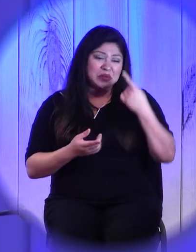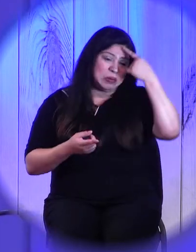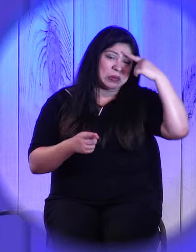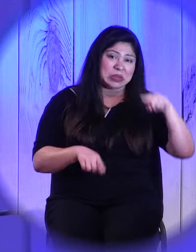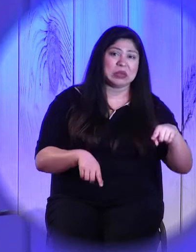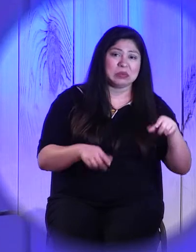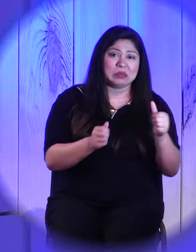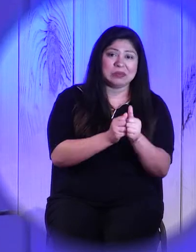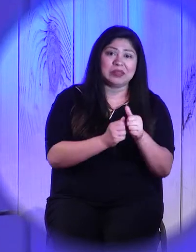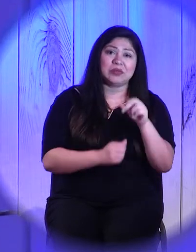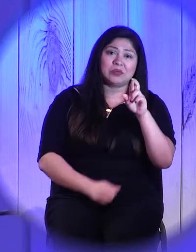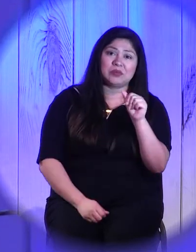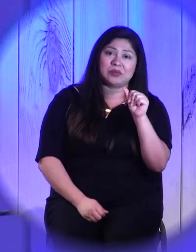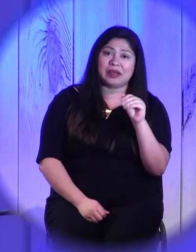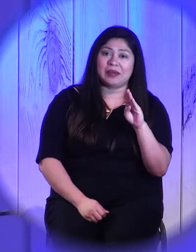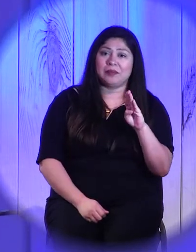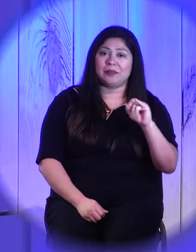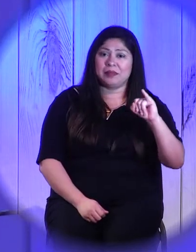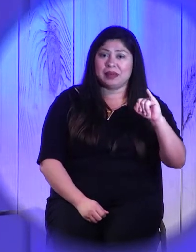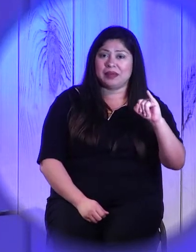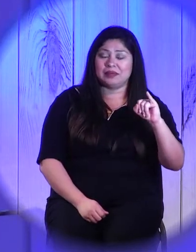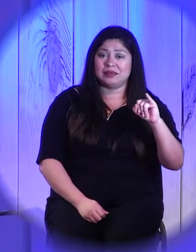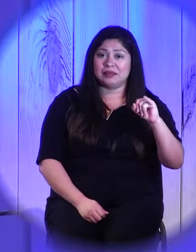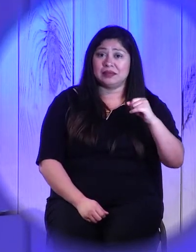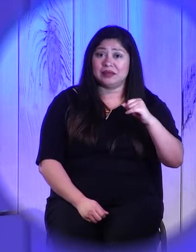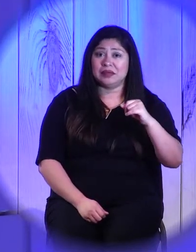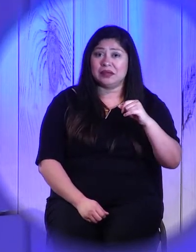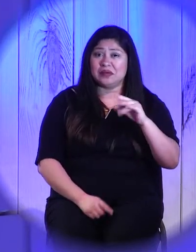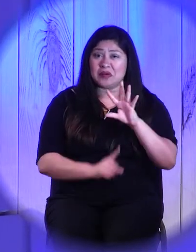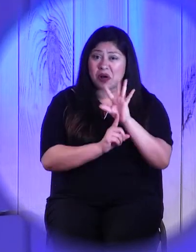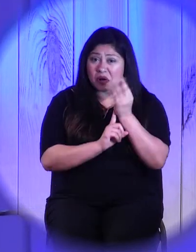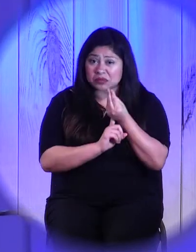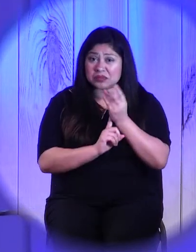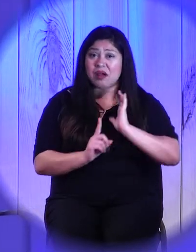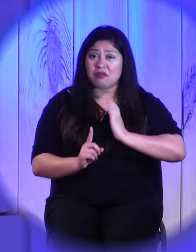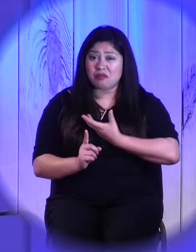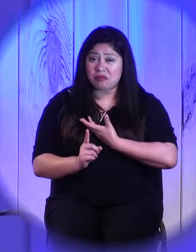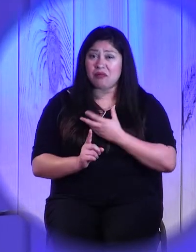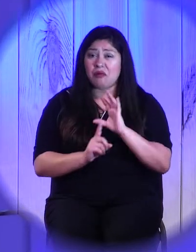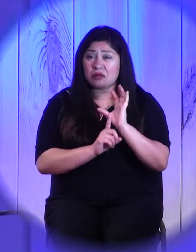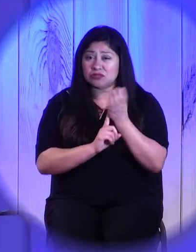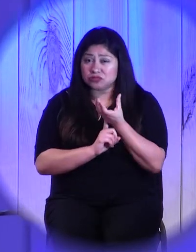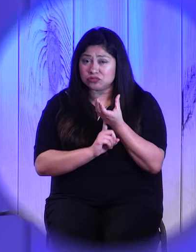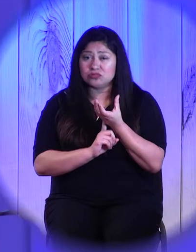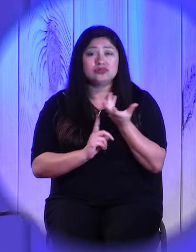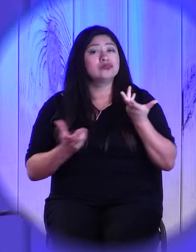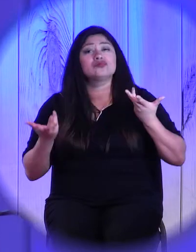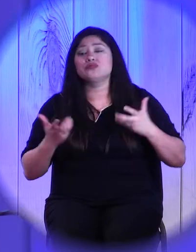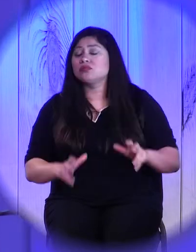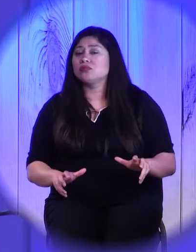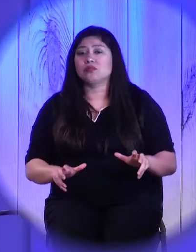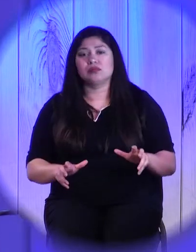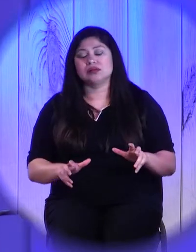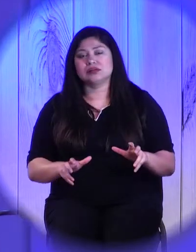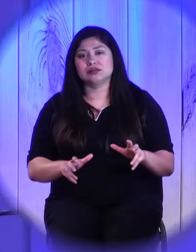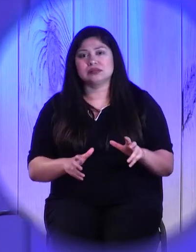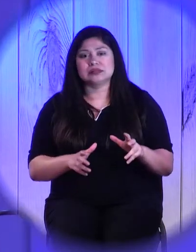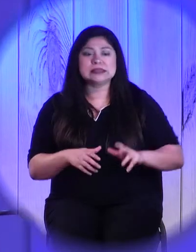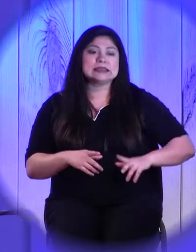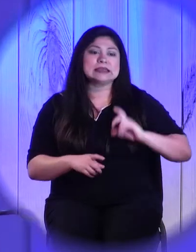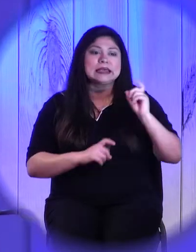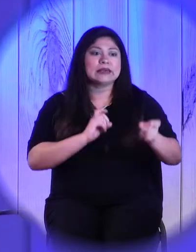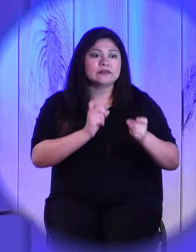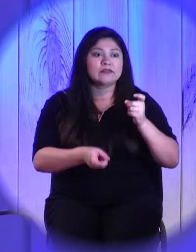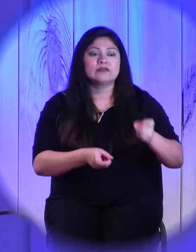we really don't want to give people even three strikes. What's the saying? Fool me once, shame on you.